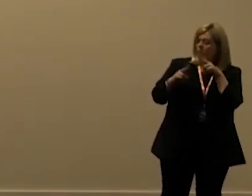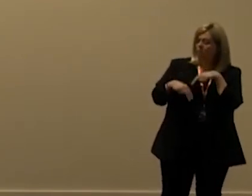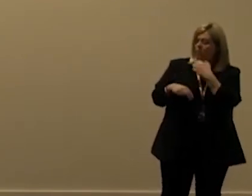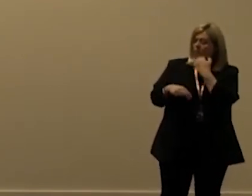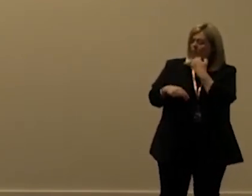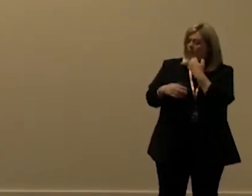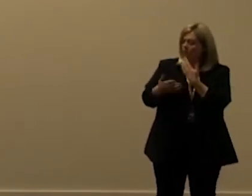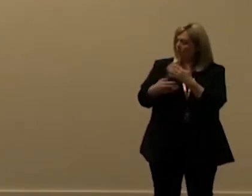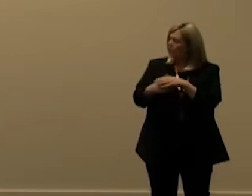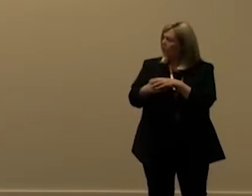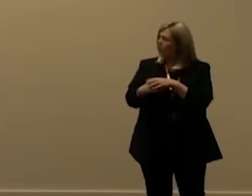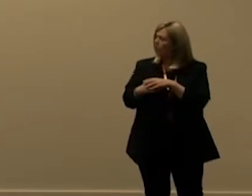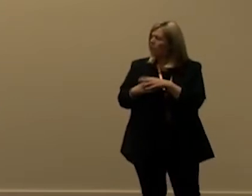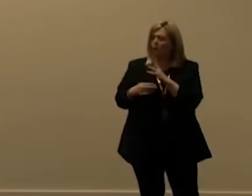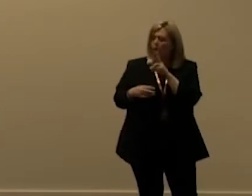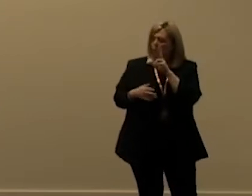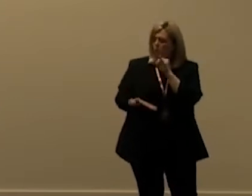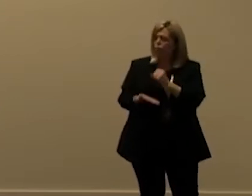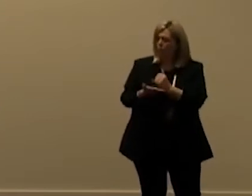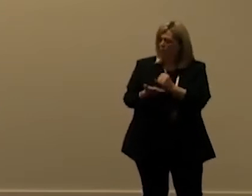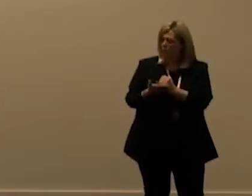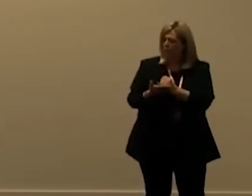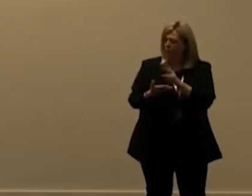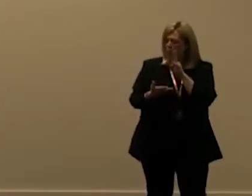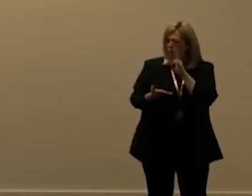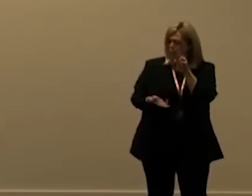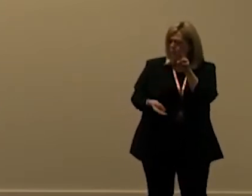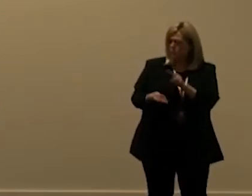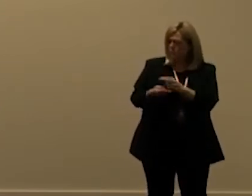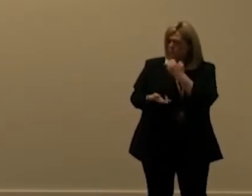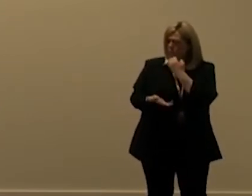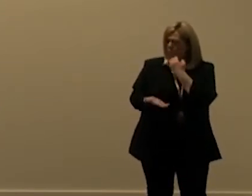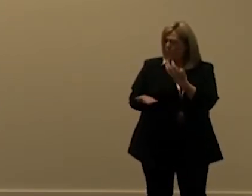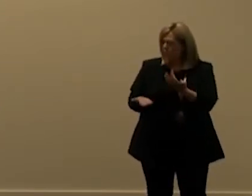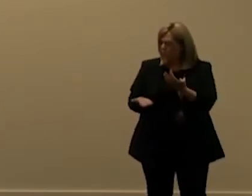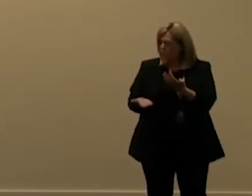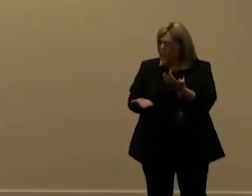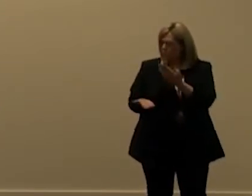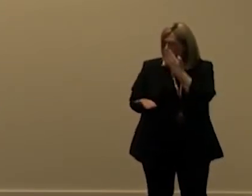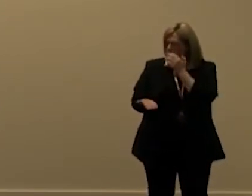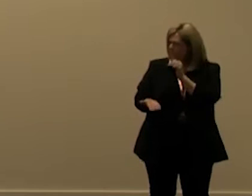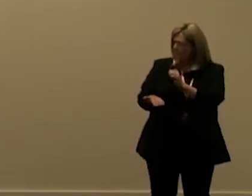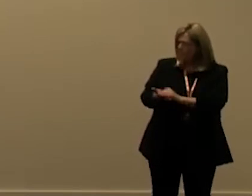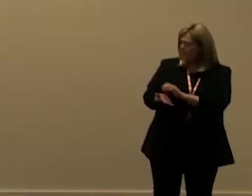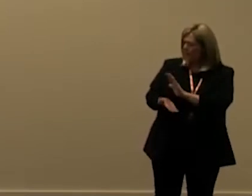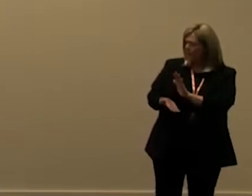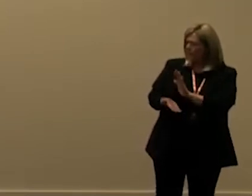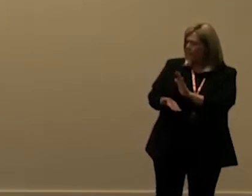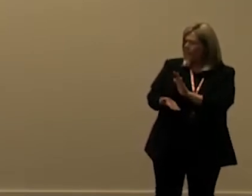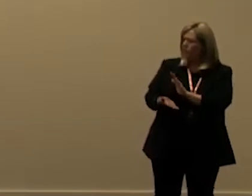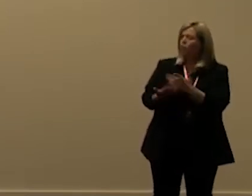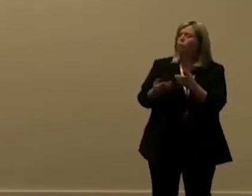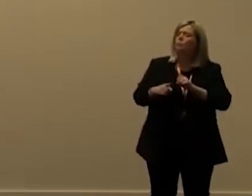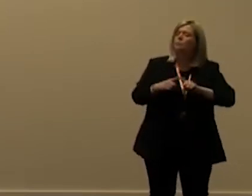one day span for that it doesn't look right it looks too too low generally so it doesn't seem right there's something there's different